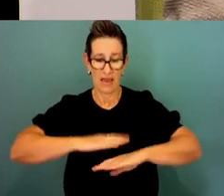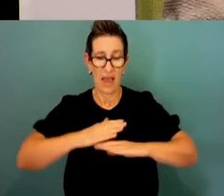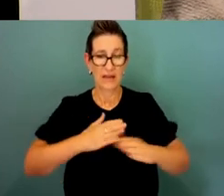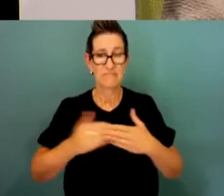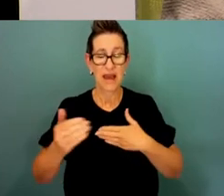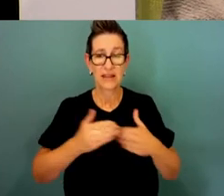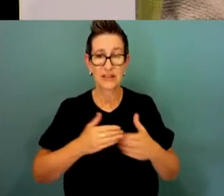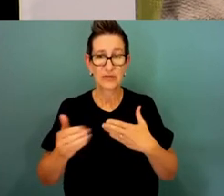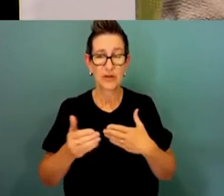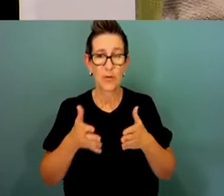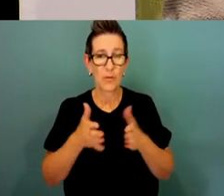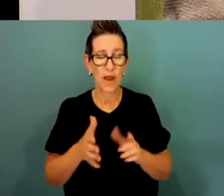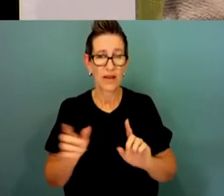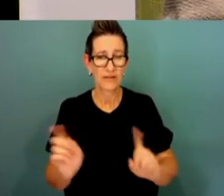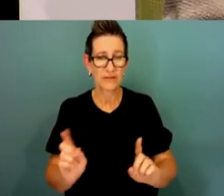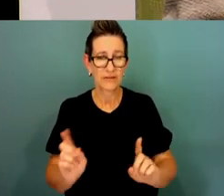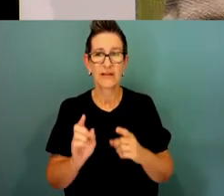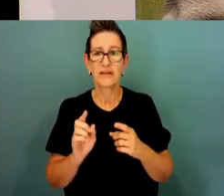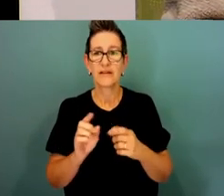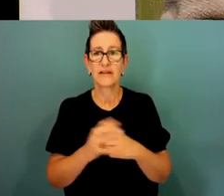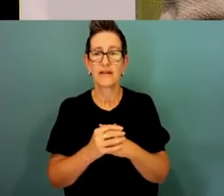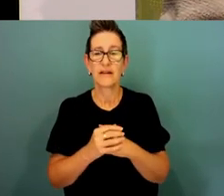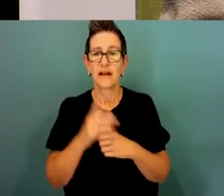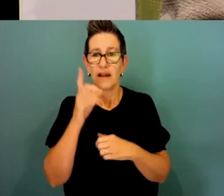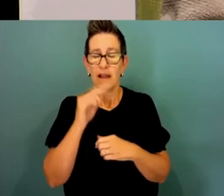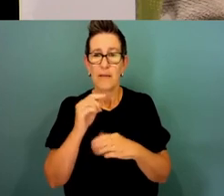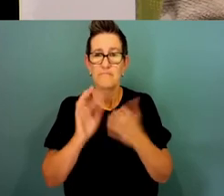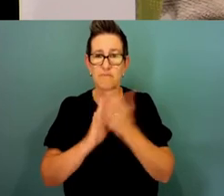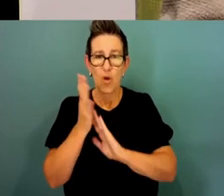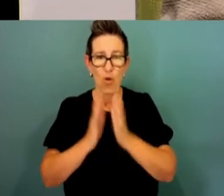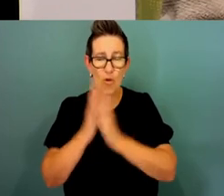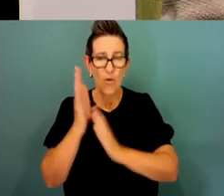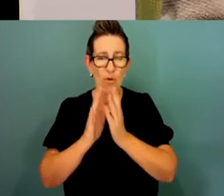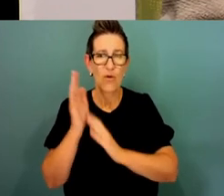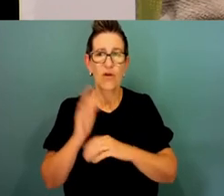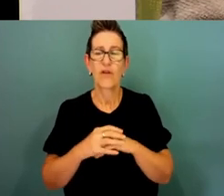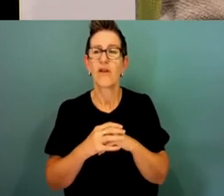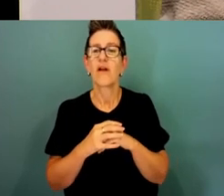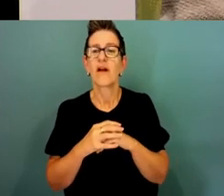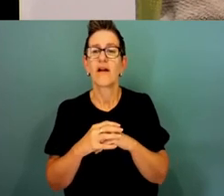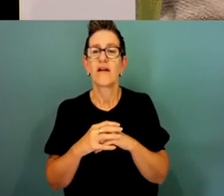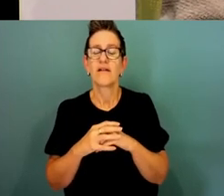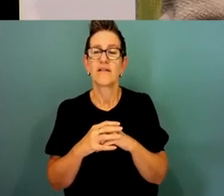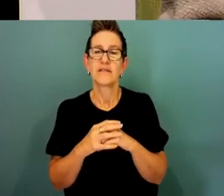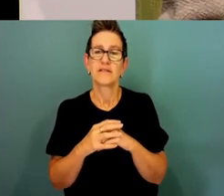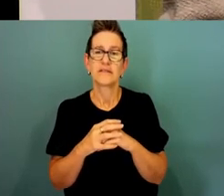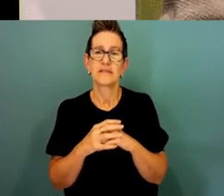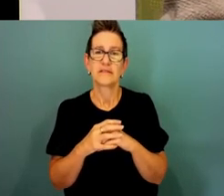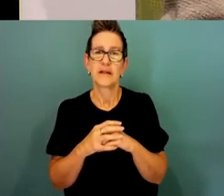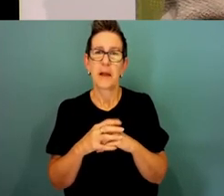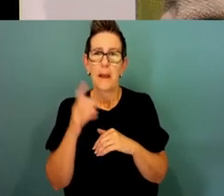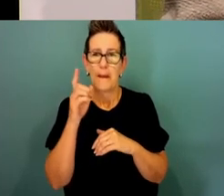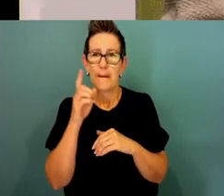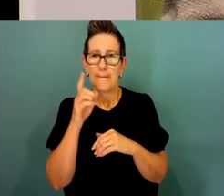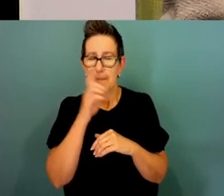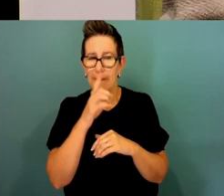One of those things, of course, is cool burning. So it's quite important that people understand who we